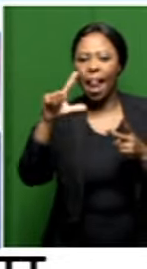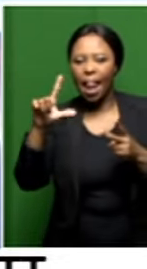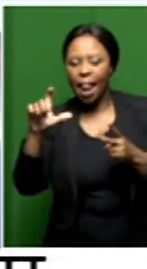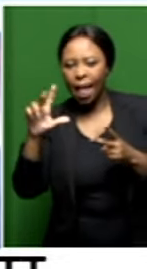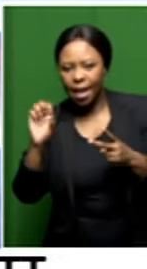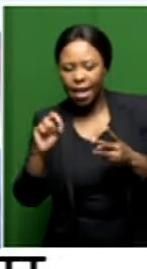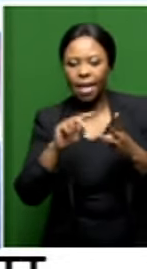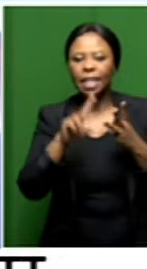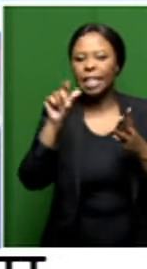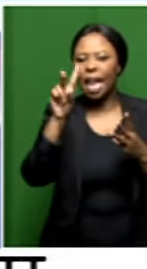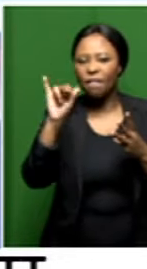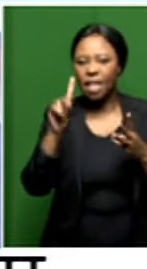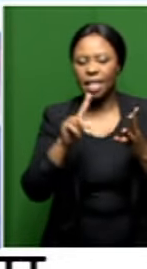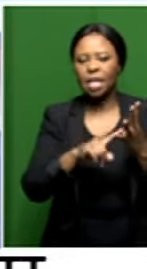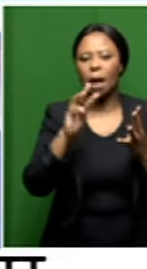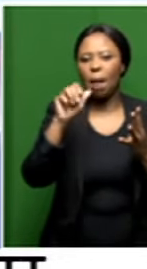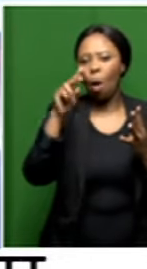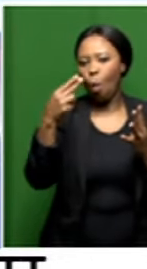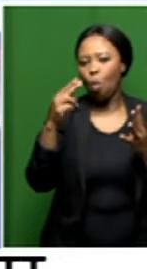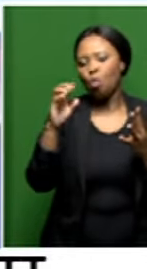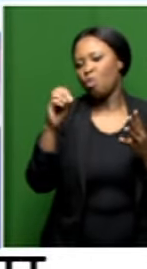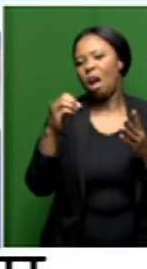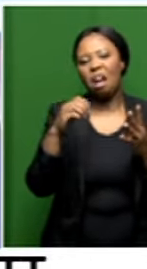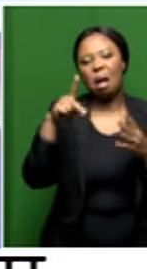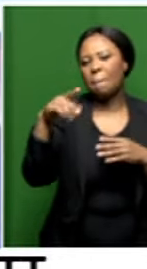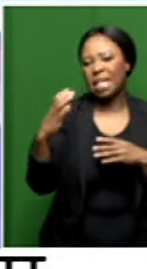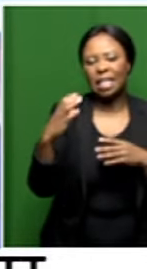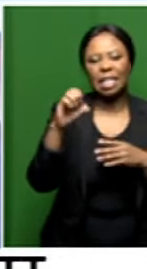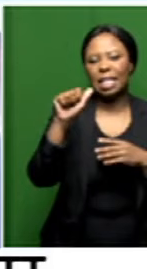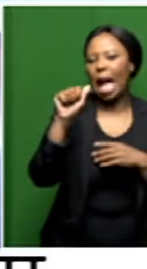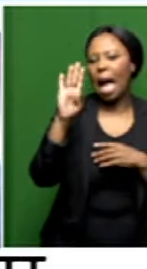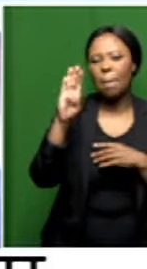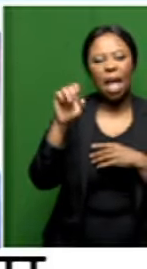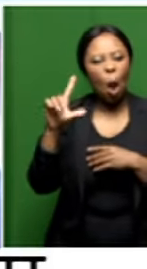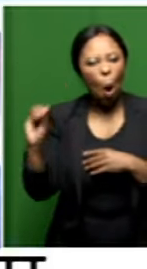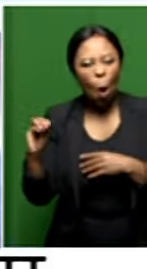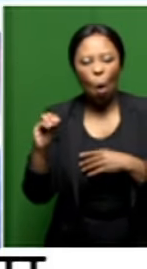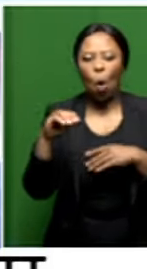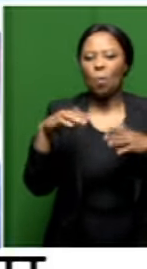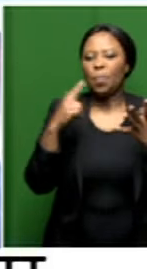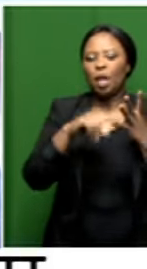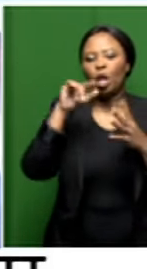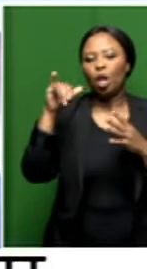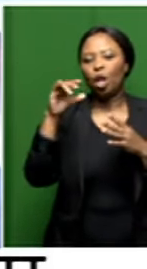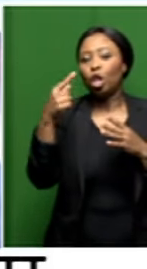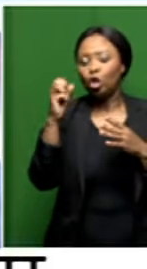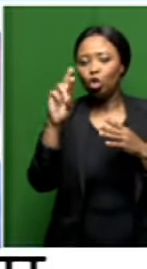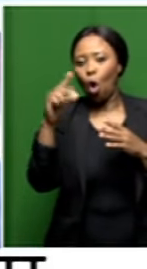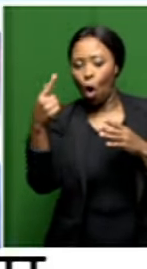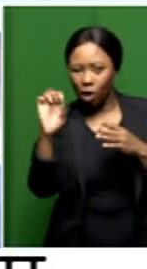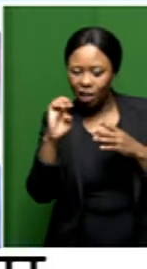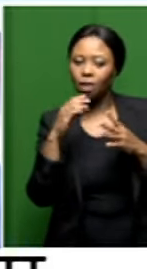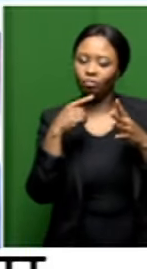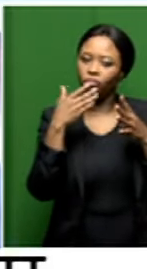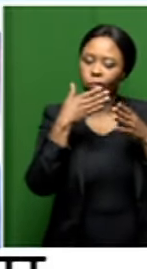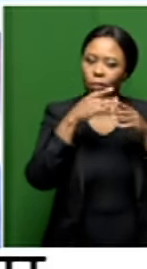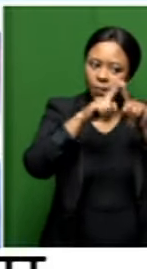Goloane, Pet Mautla, Penisio Peace, Sabelum Langemi, George Mahashe again. So